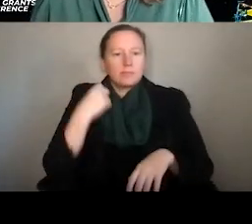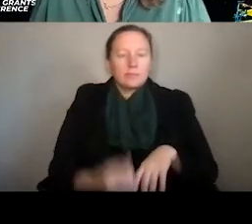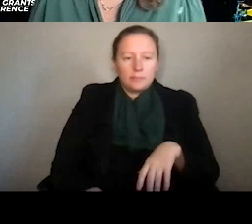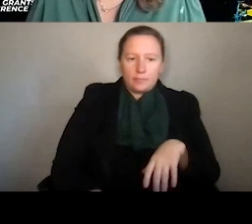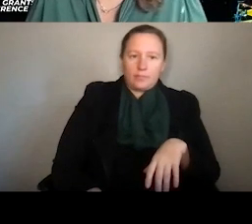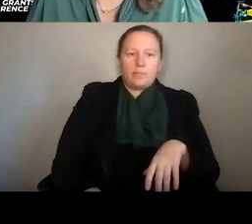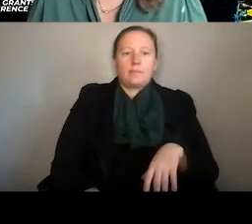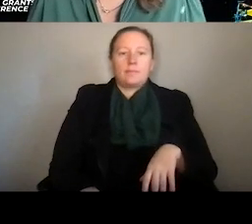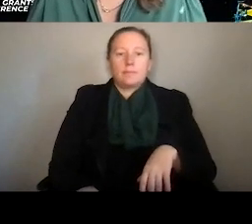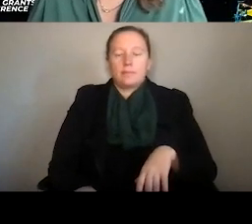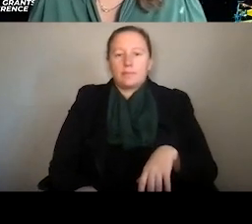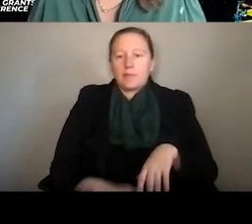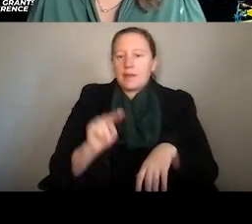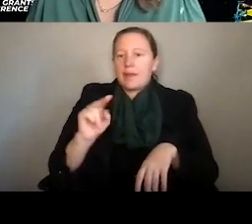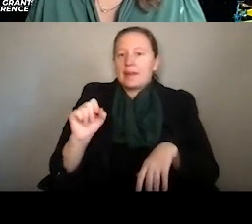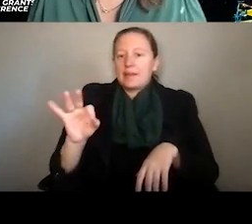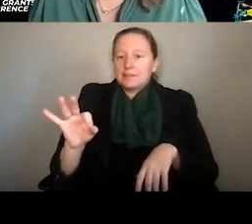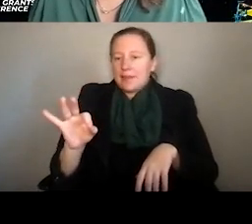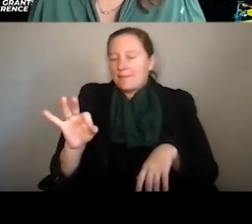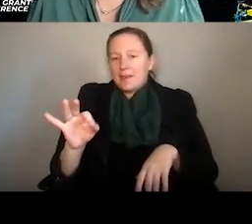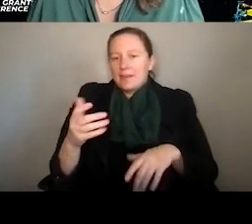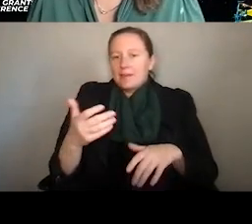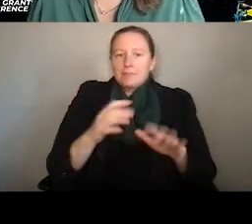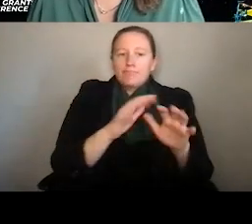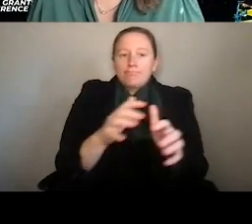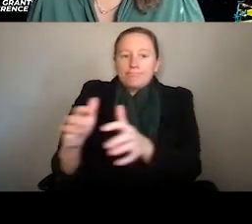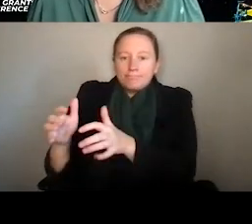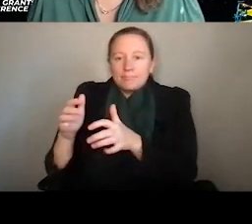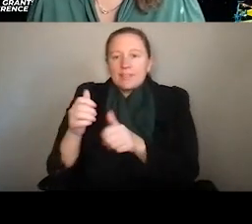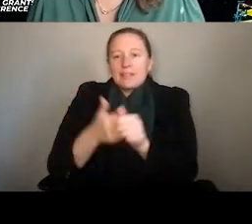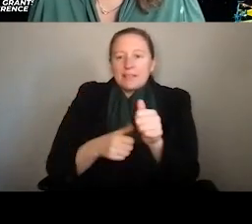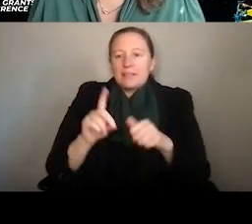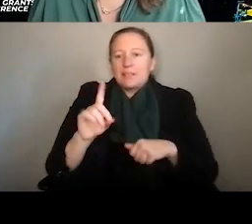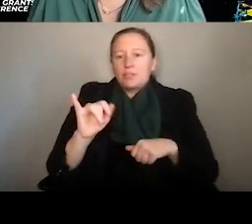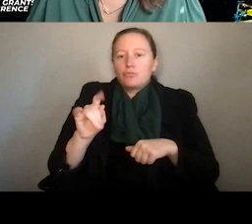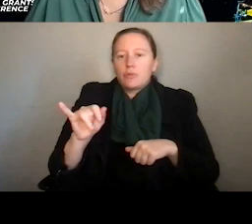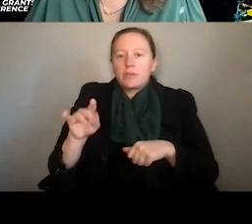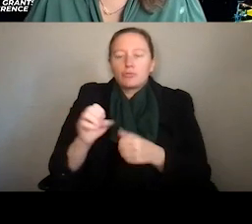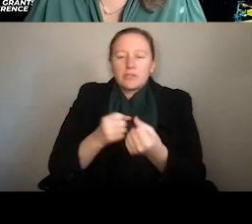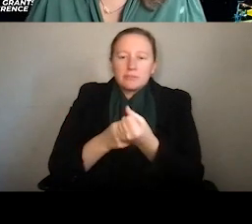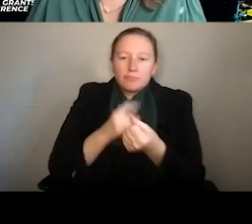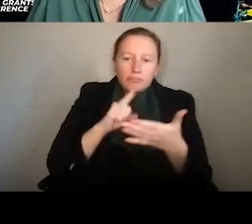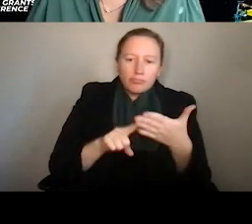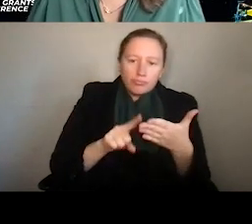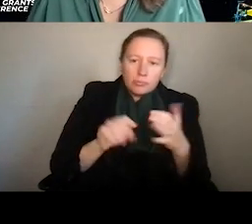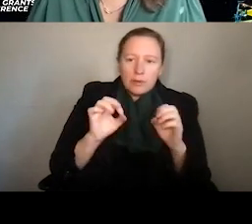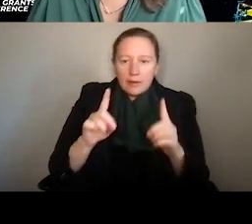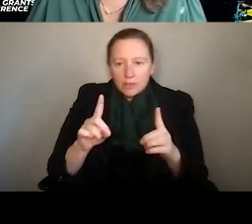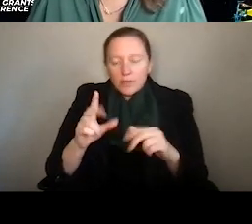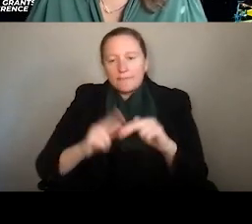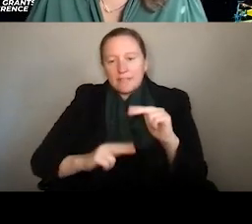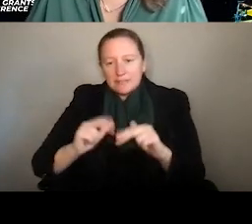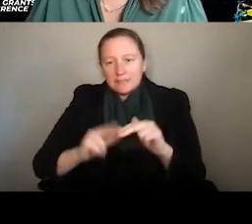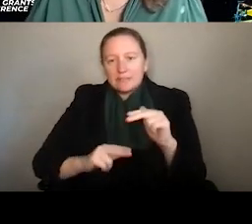As you likely know, NSF is divided into directorates, and each directorate supports research, education, and facilities in their given